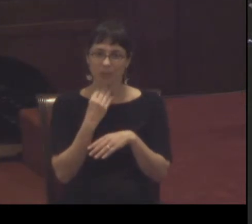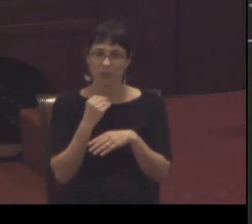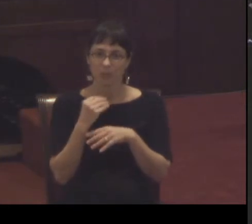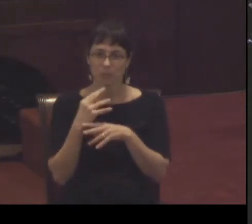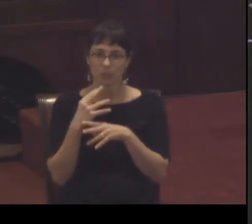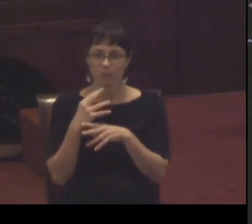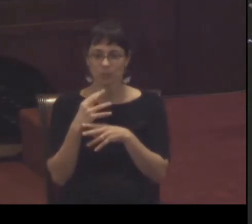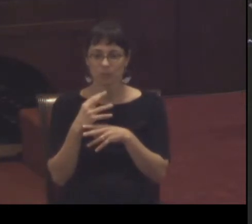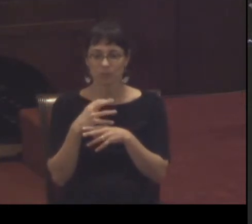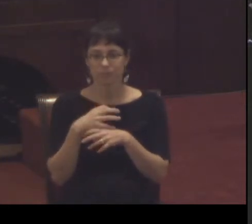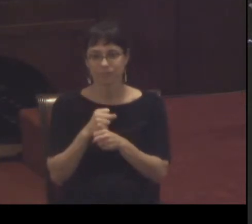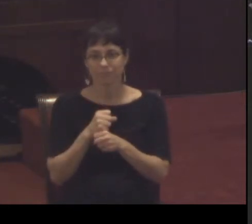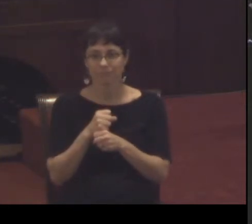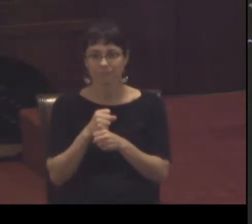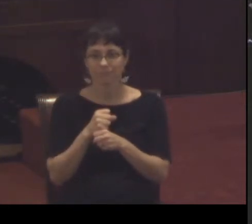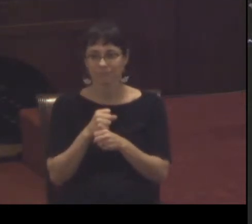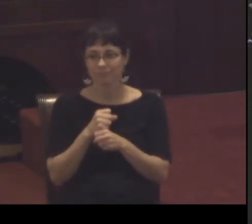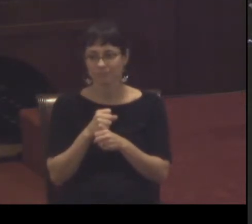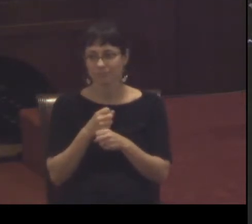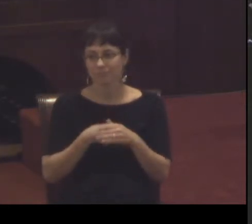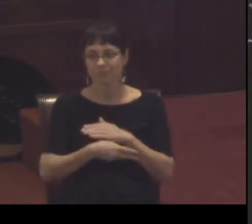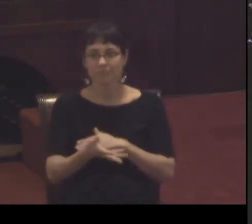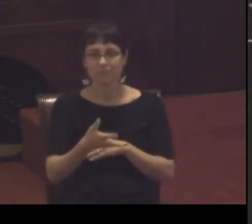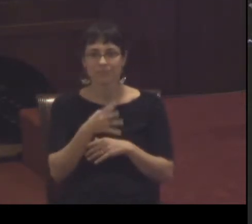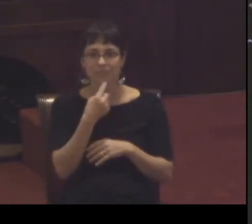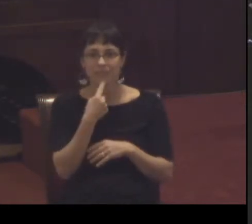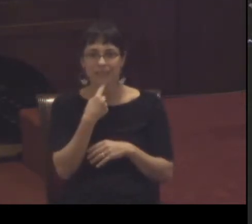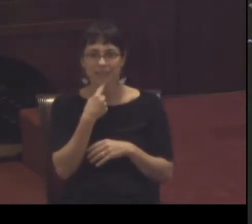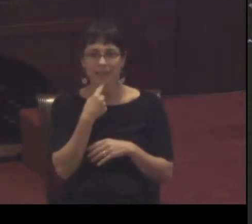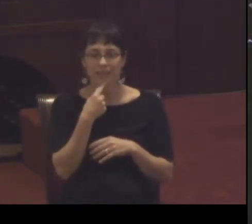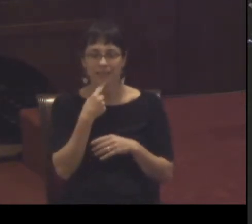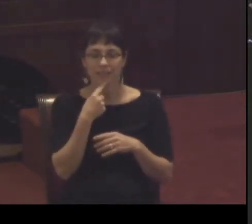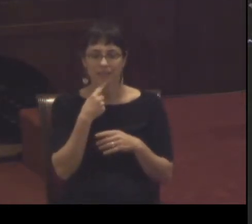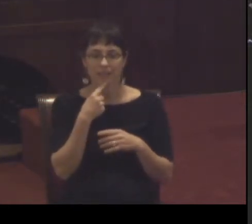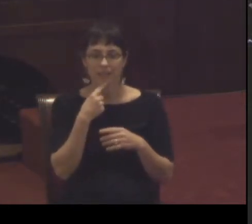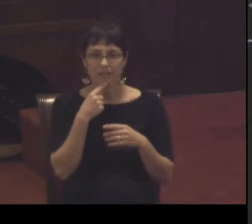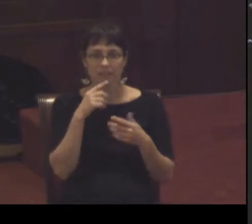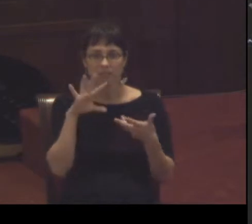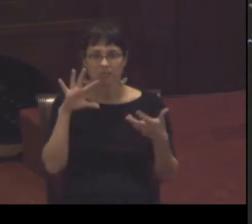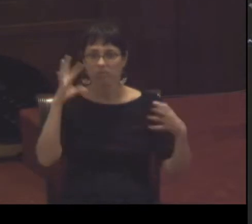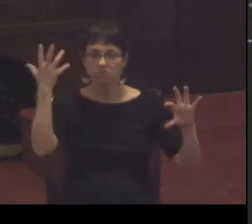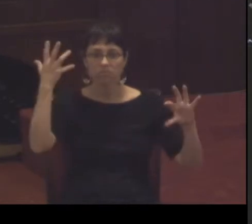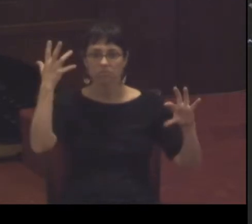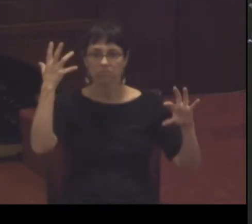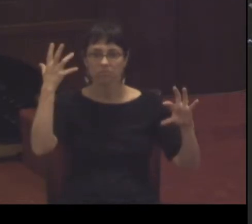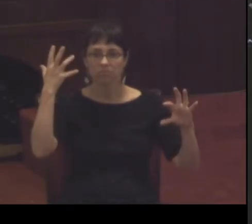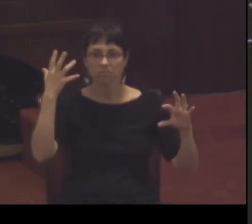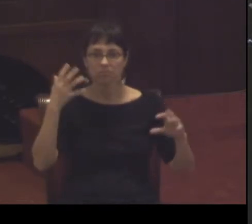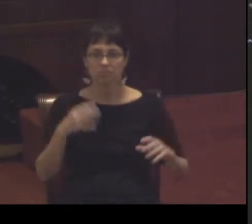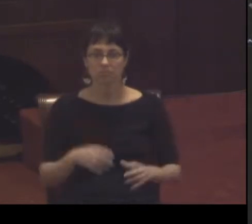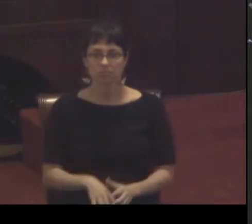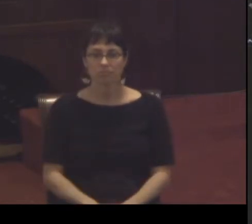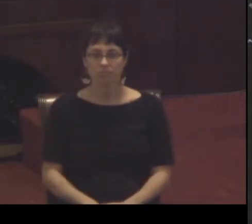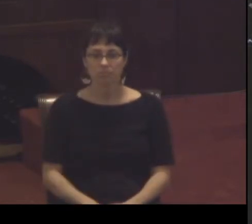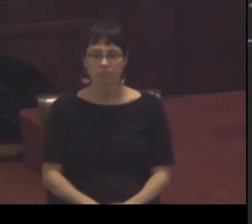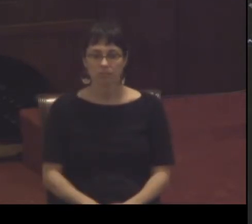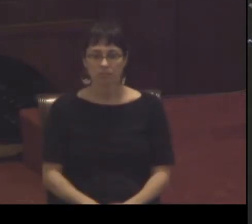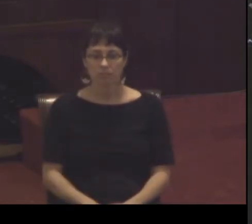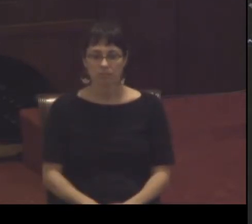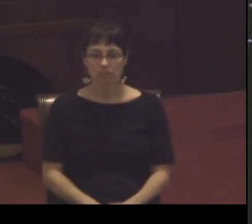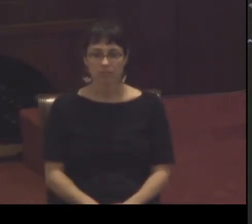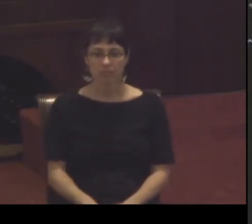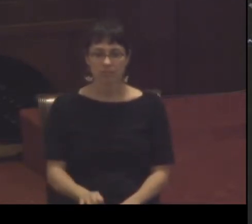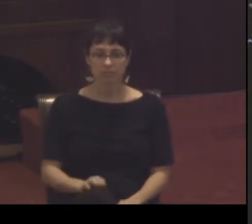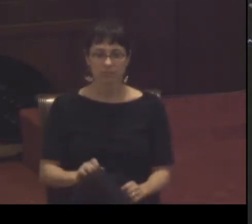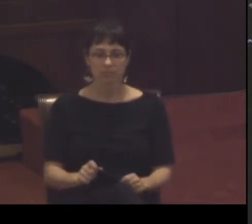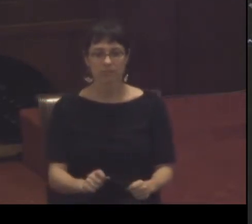is tohu vavohu there is helter-skelter pell-mell that we run from one thing after the next not quite sure how all